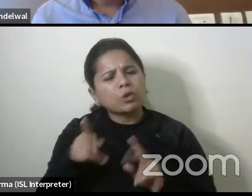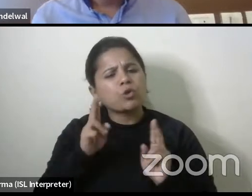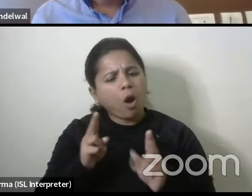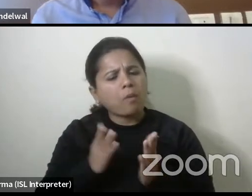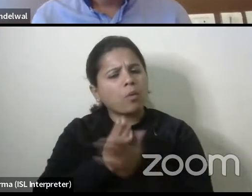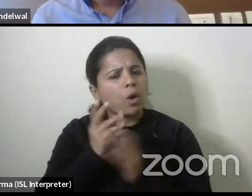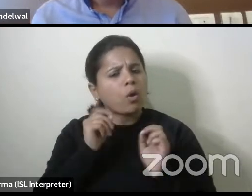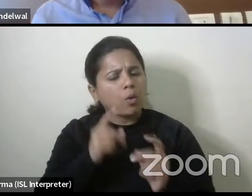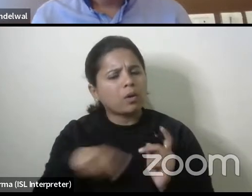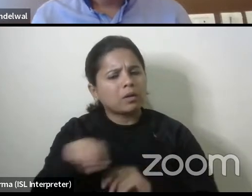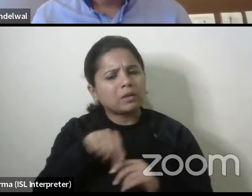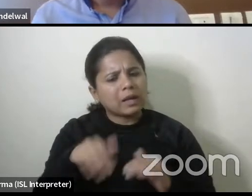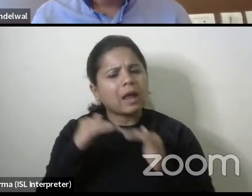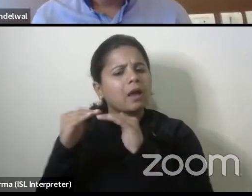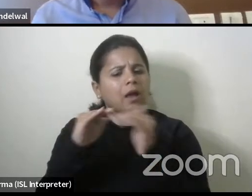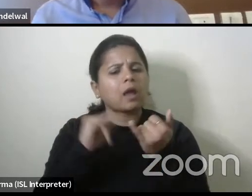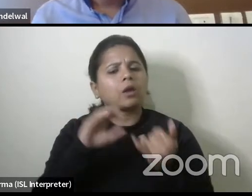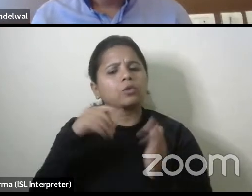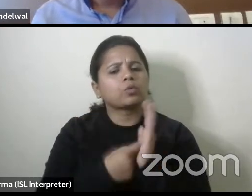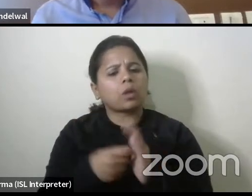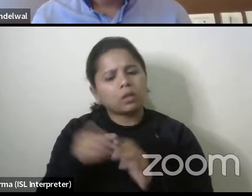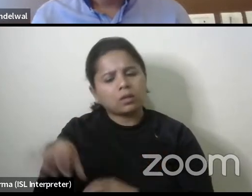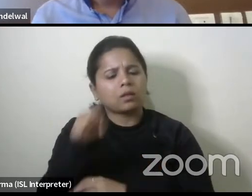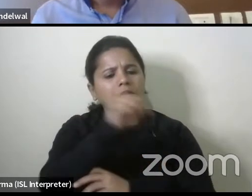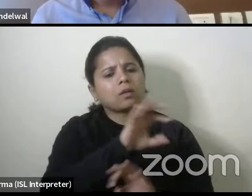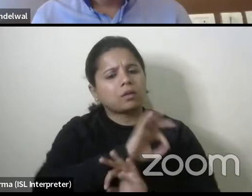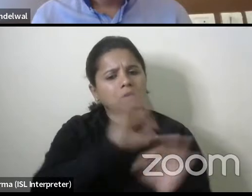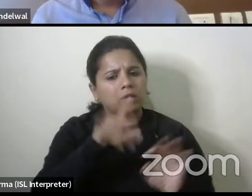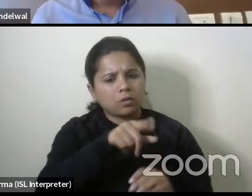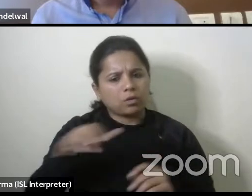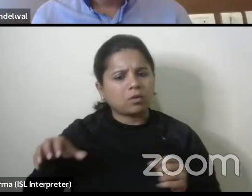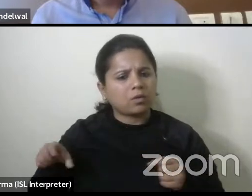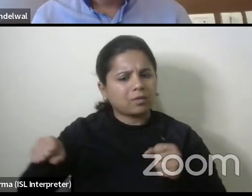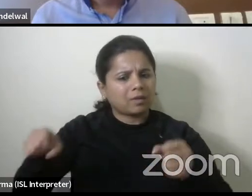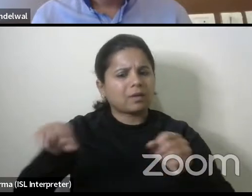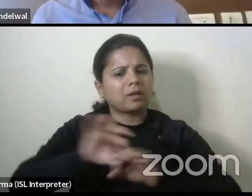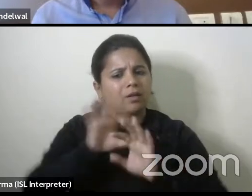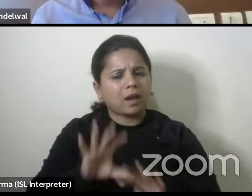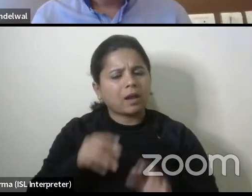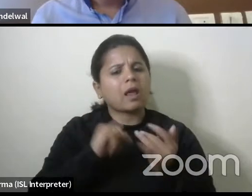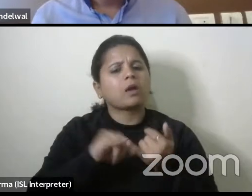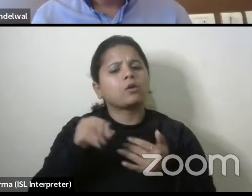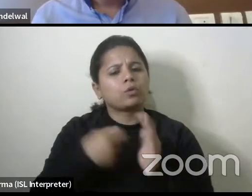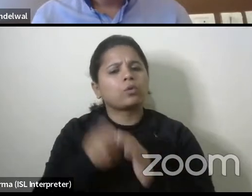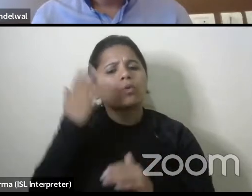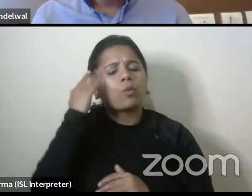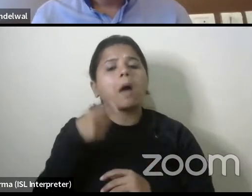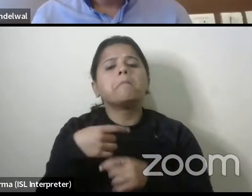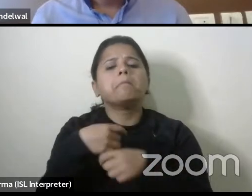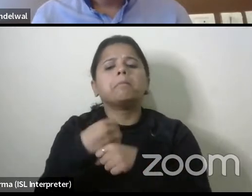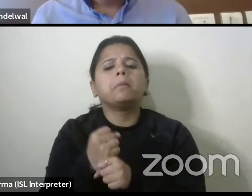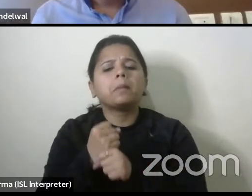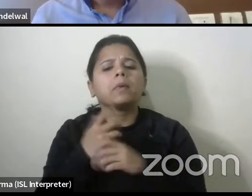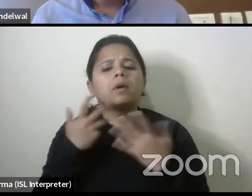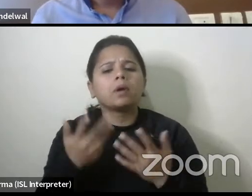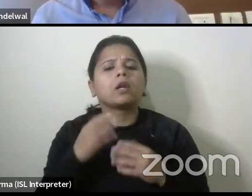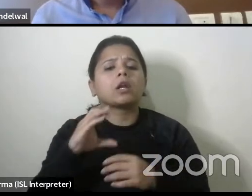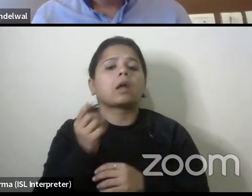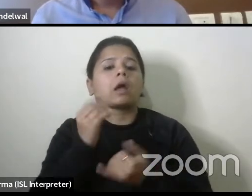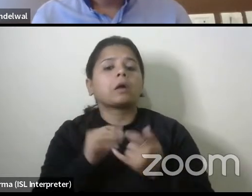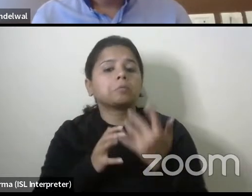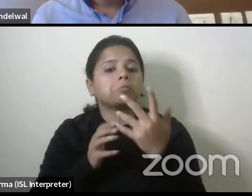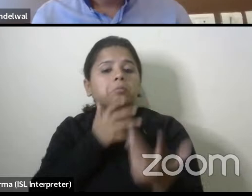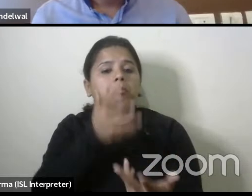take the standard sor item put it there you have a railing use the railing that's in the sor why do you want to make the custom design the